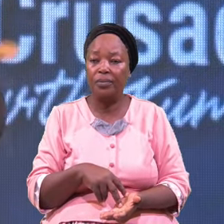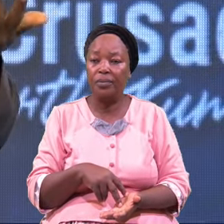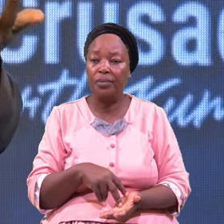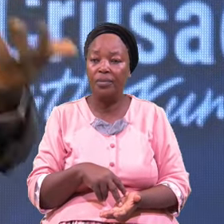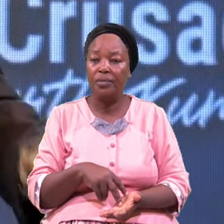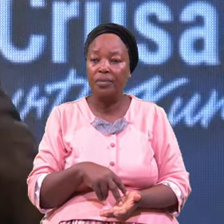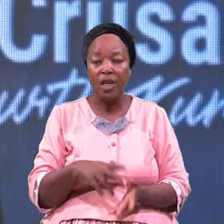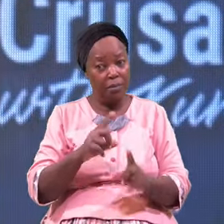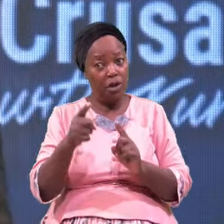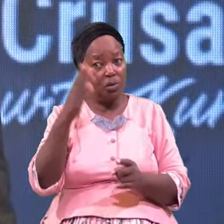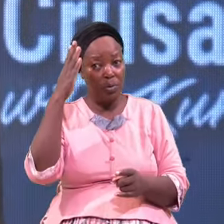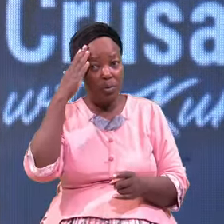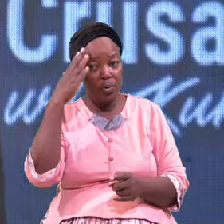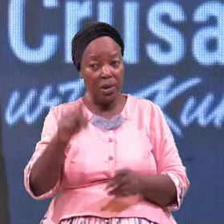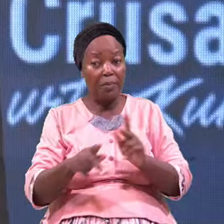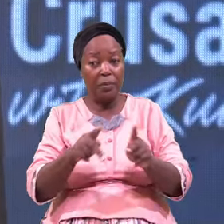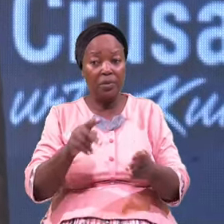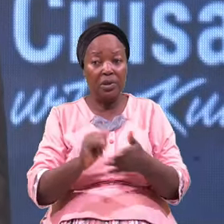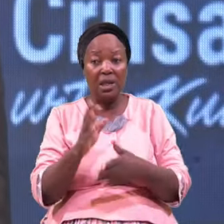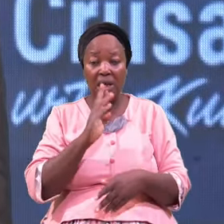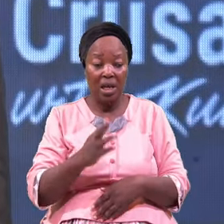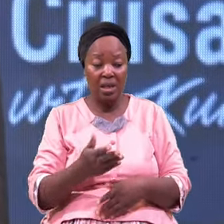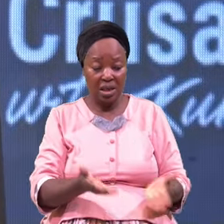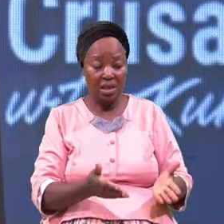But You Know The People Who Are Hands Down